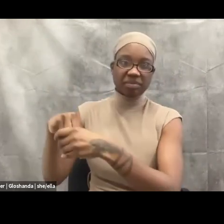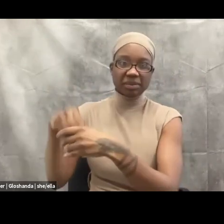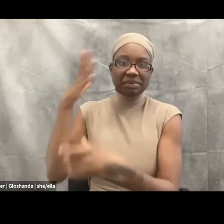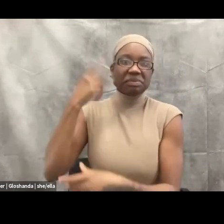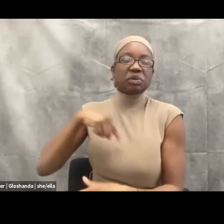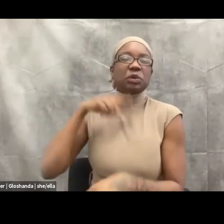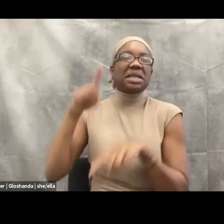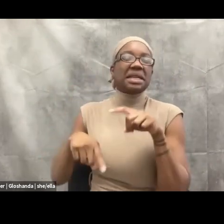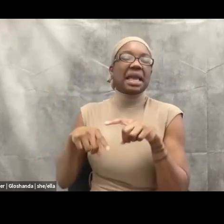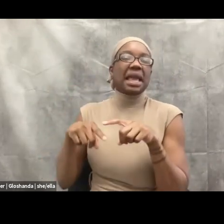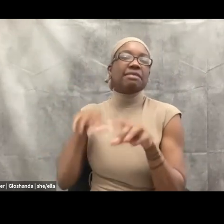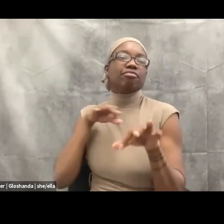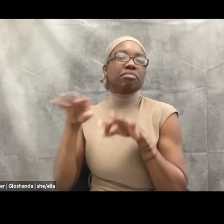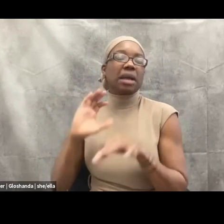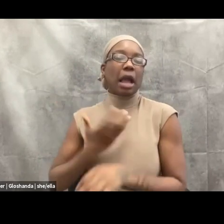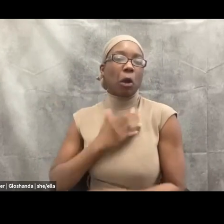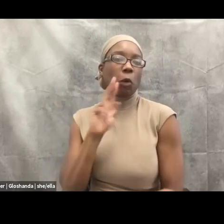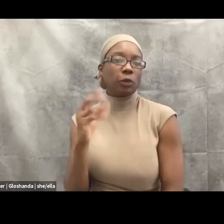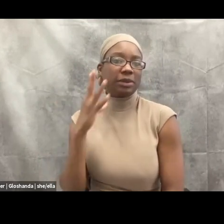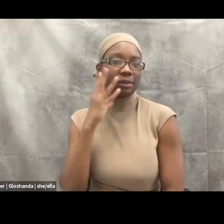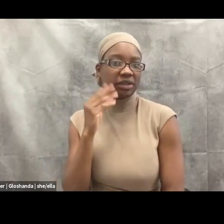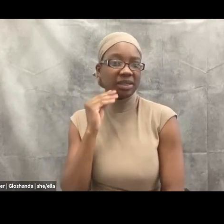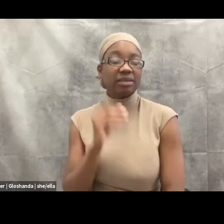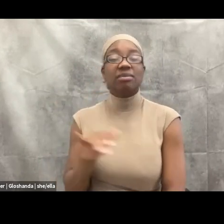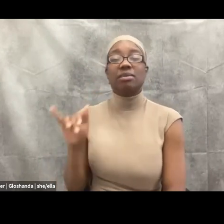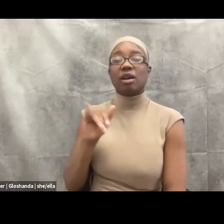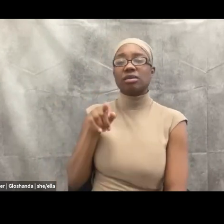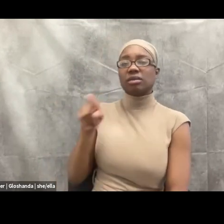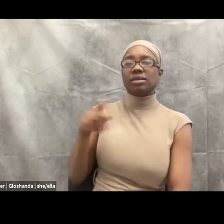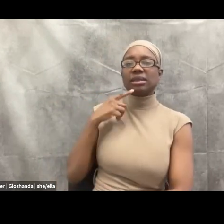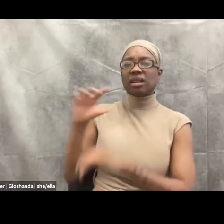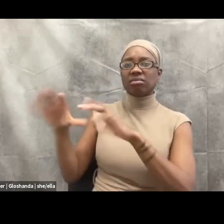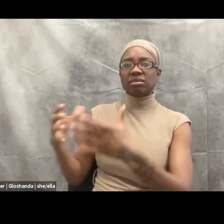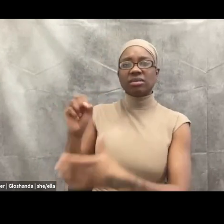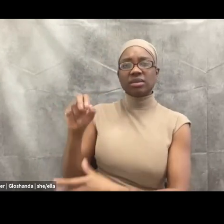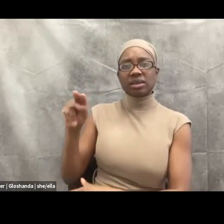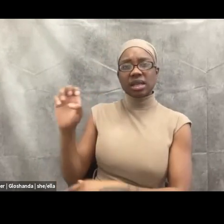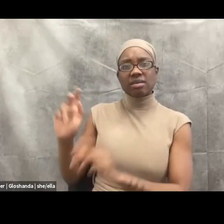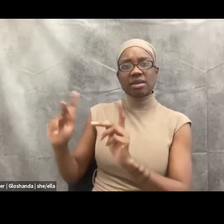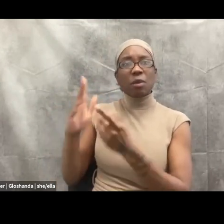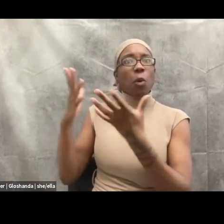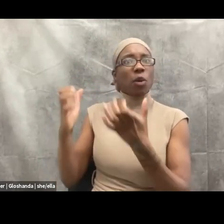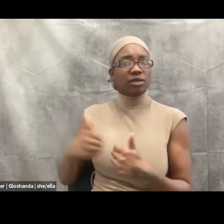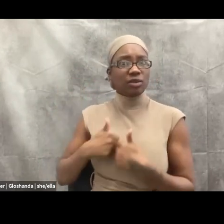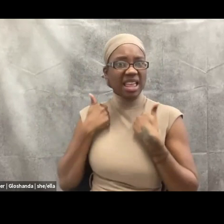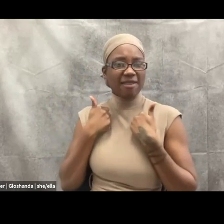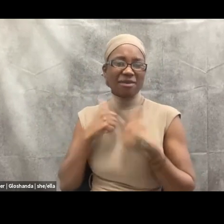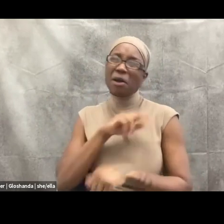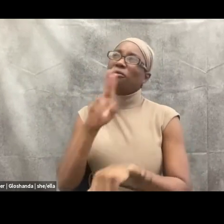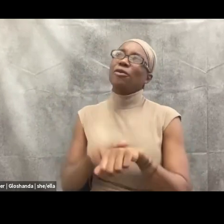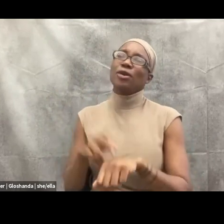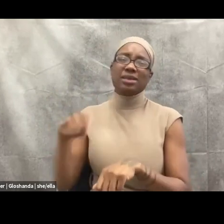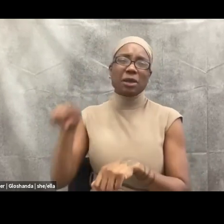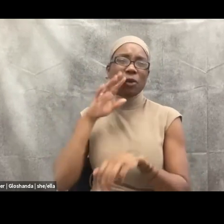live. And it's not surprising that people who are considered sane want to live because they carry privilege. And the more privilege you have,